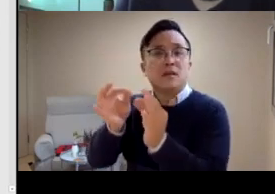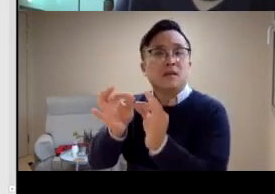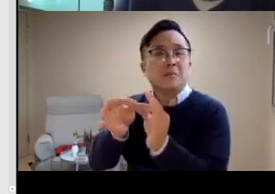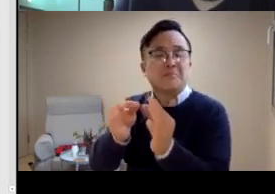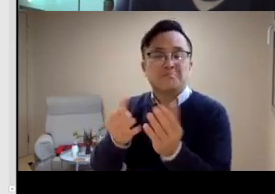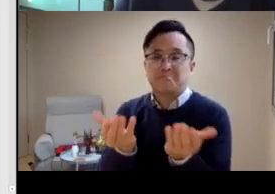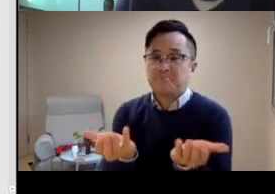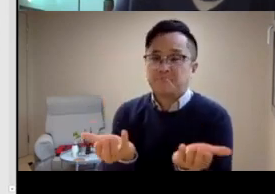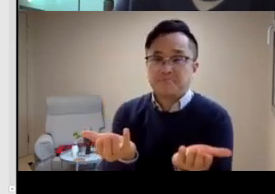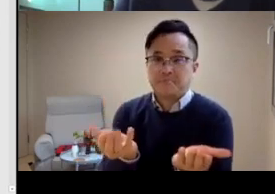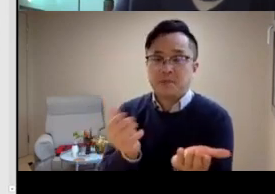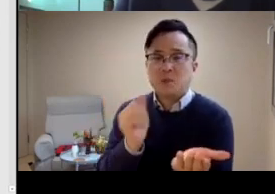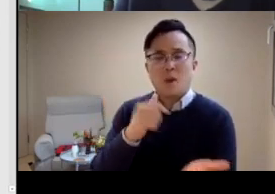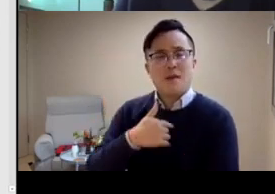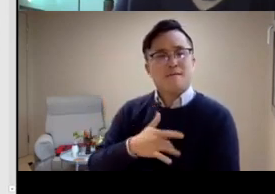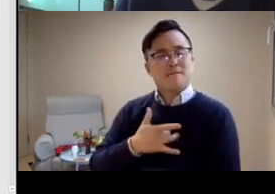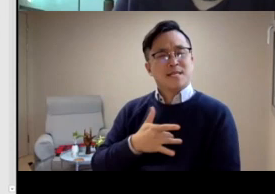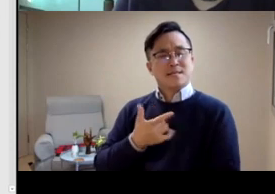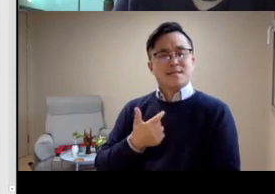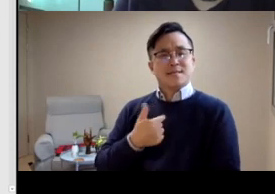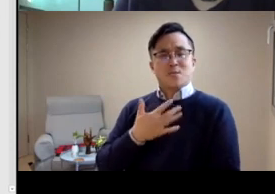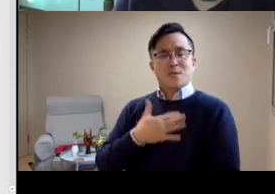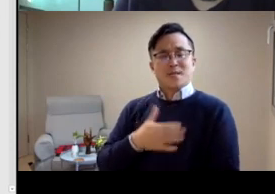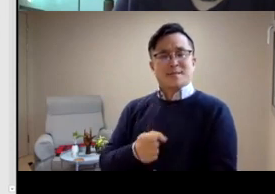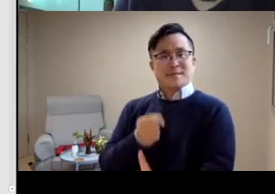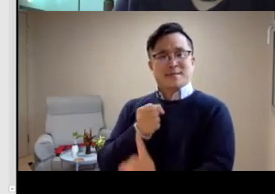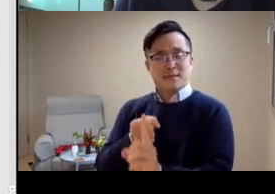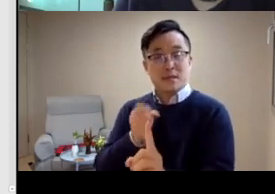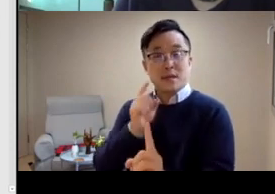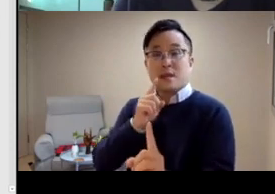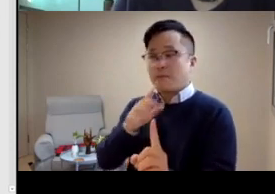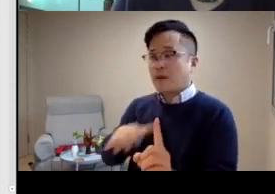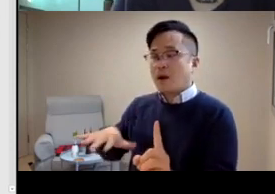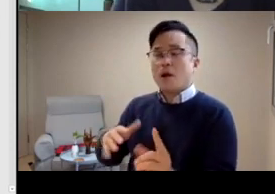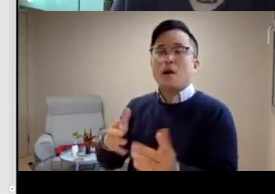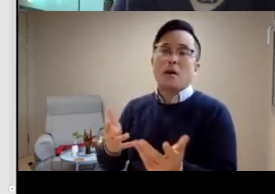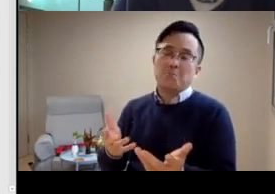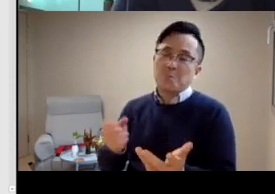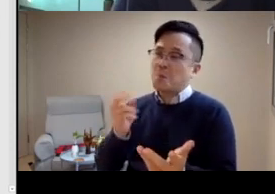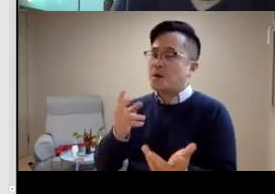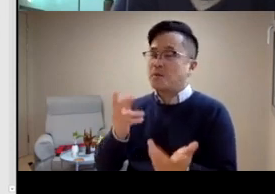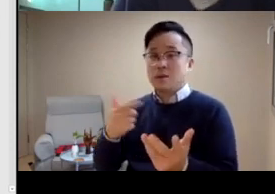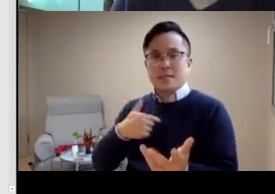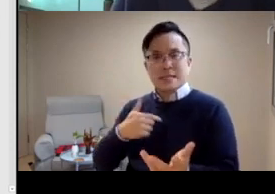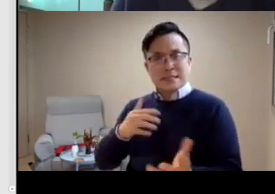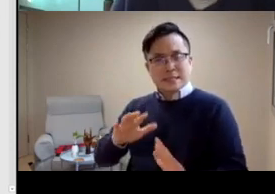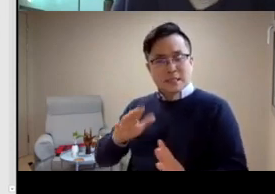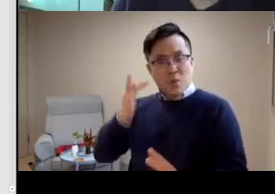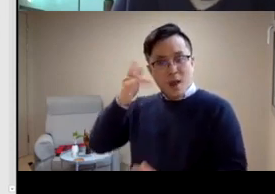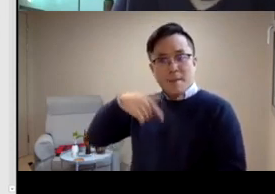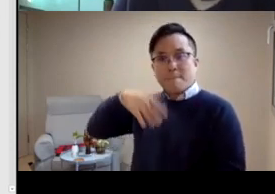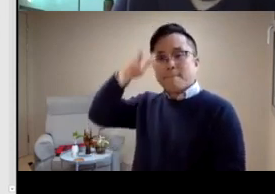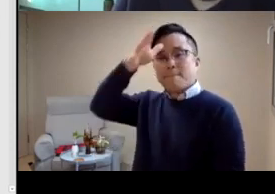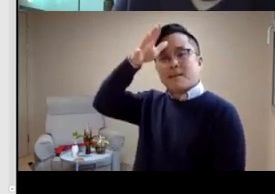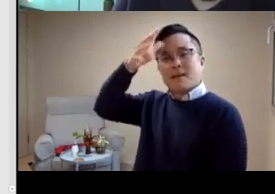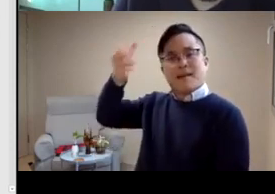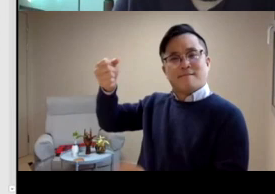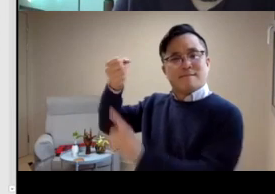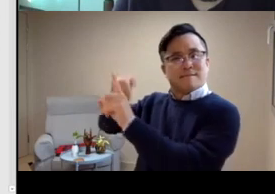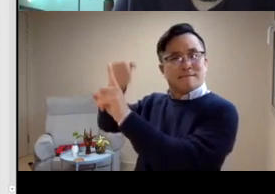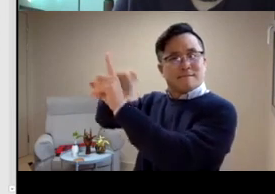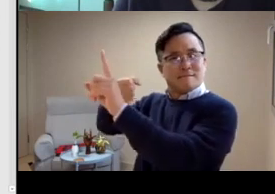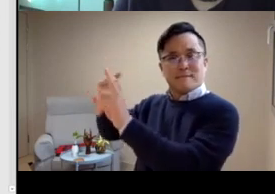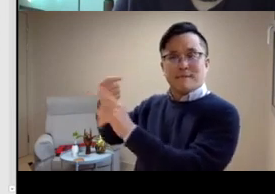strongly influenced by my father and his political sense. But I didn't really